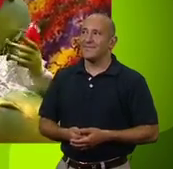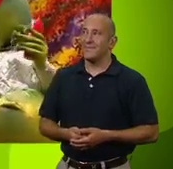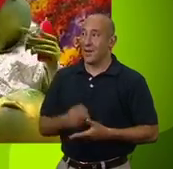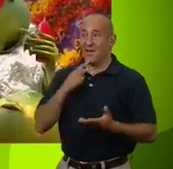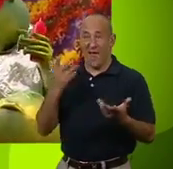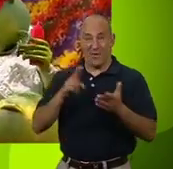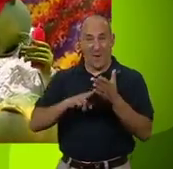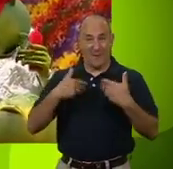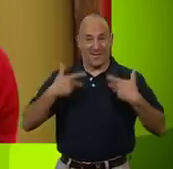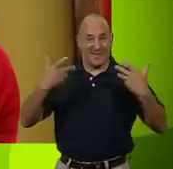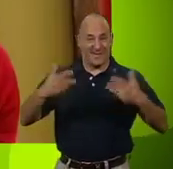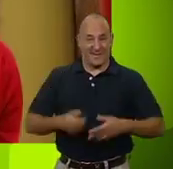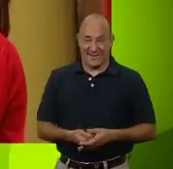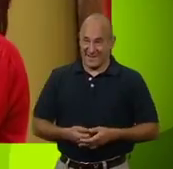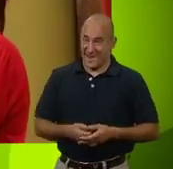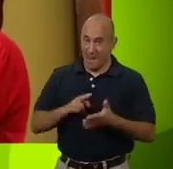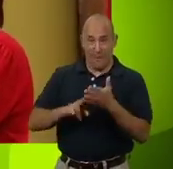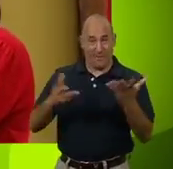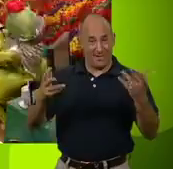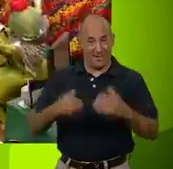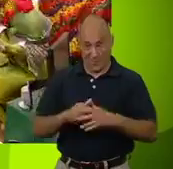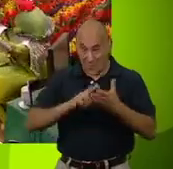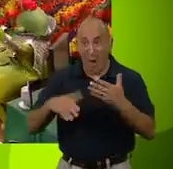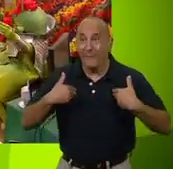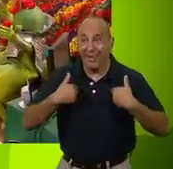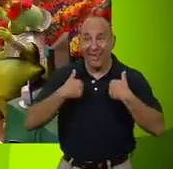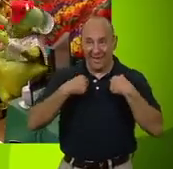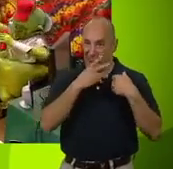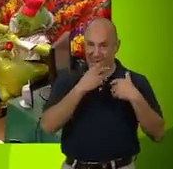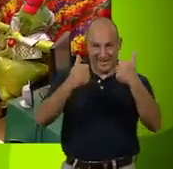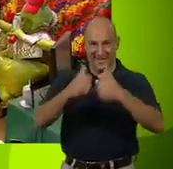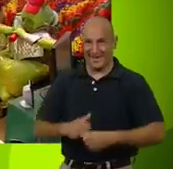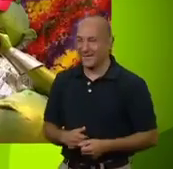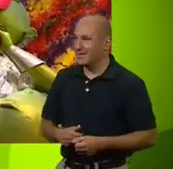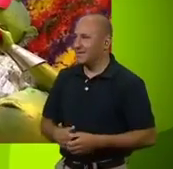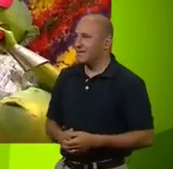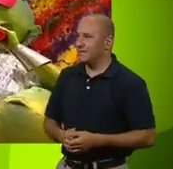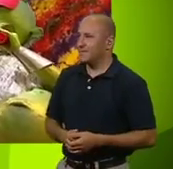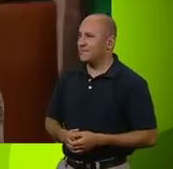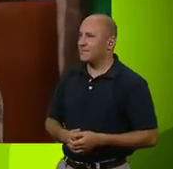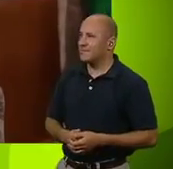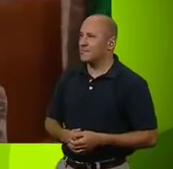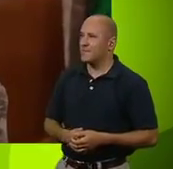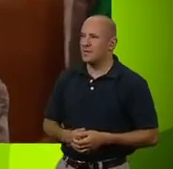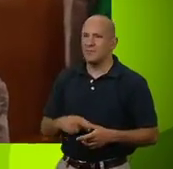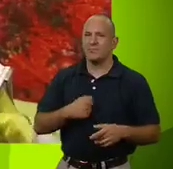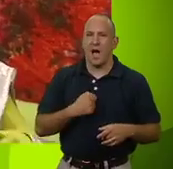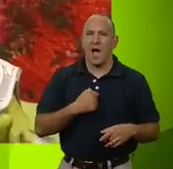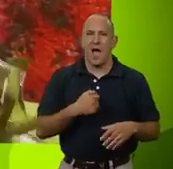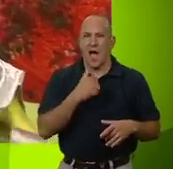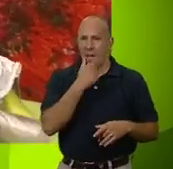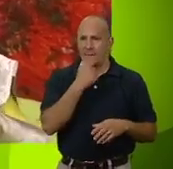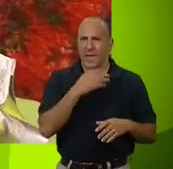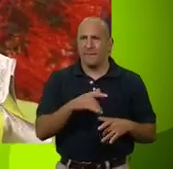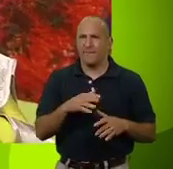Look how normal I'm looking. I'm normal, everyone. Normal, I say. Oh! That's... That's just